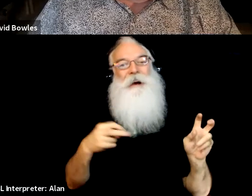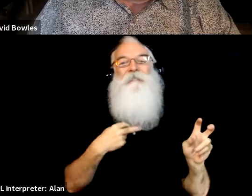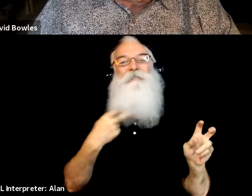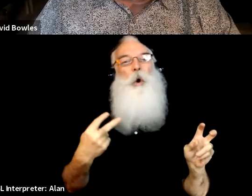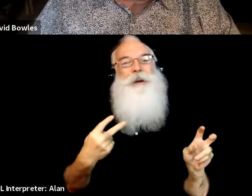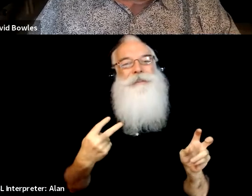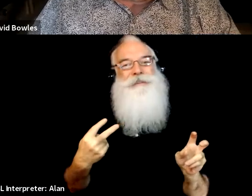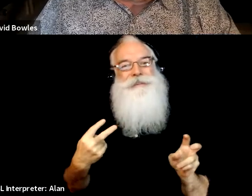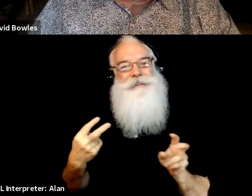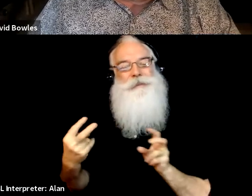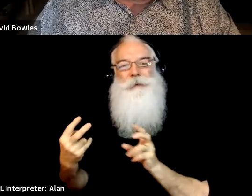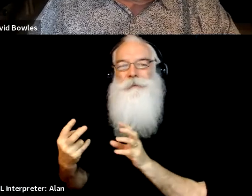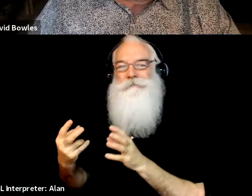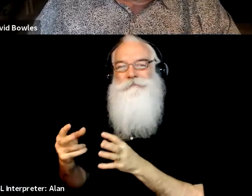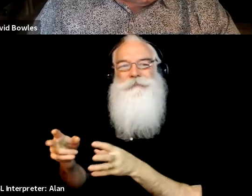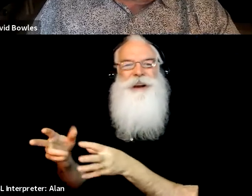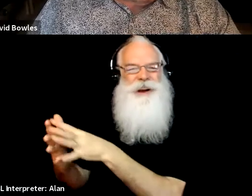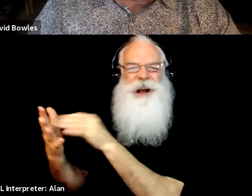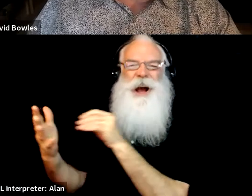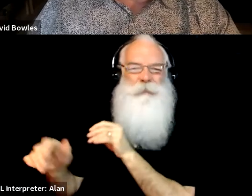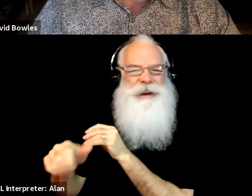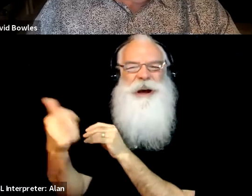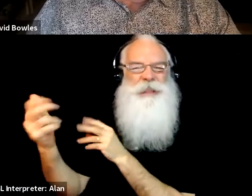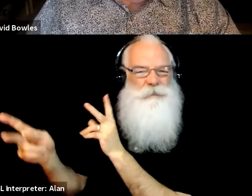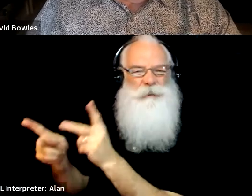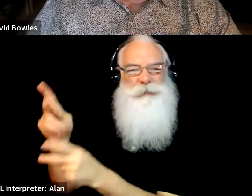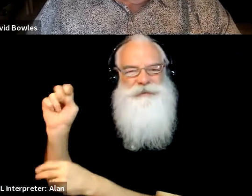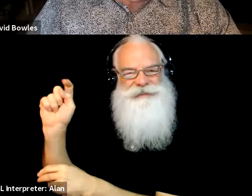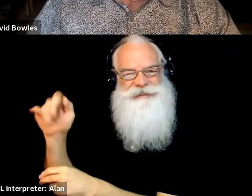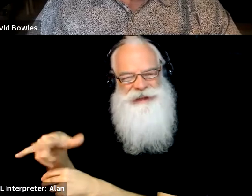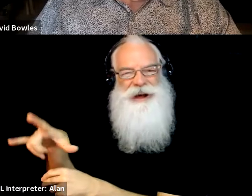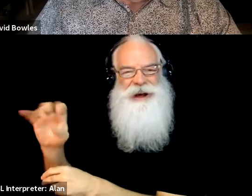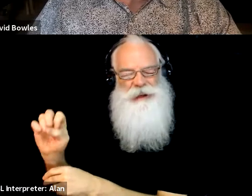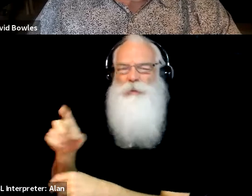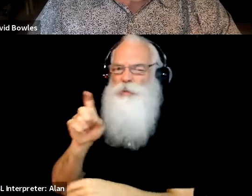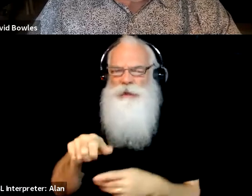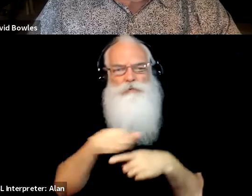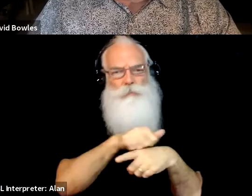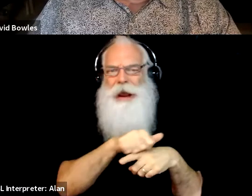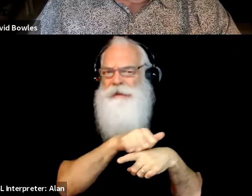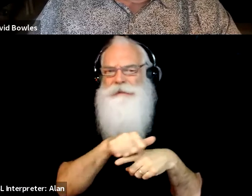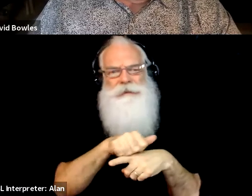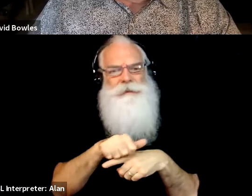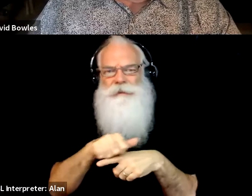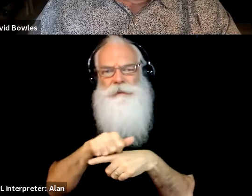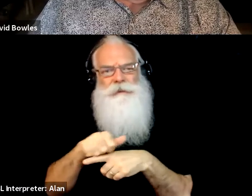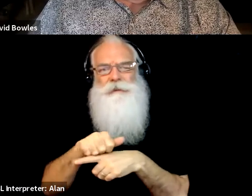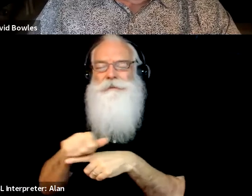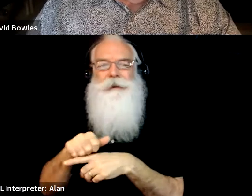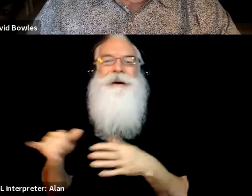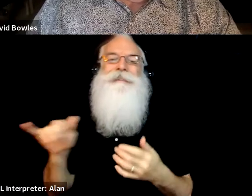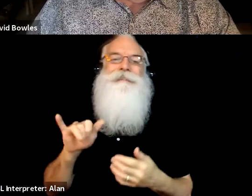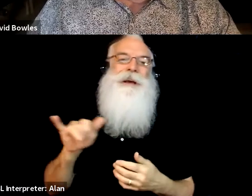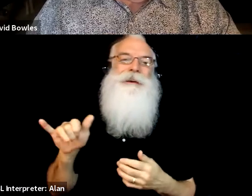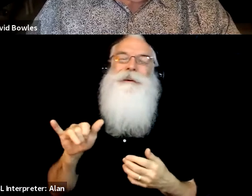is not particularly strong. And you have to practice, like, you know, people who are athletes, they wouldn't want videos of